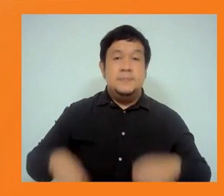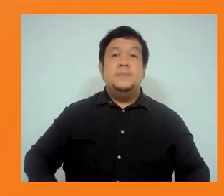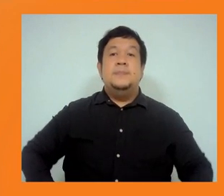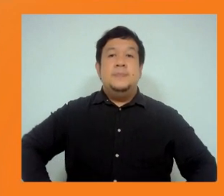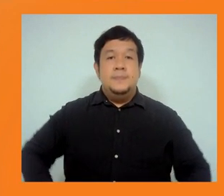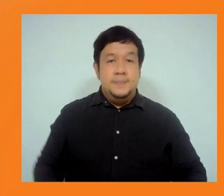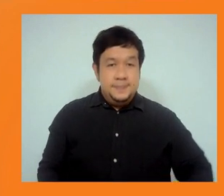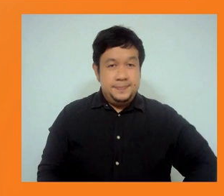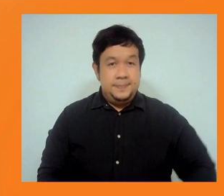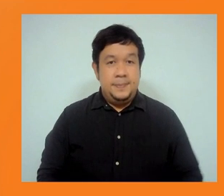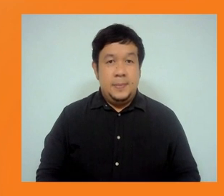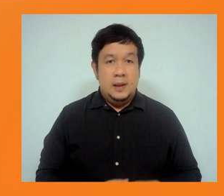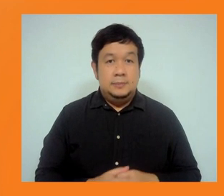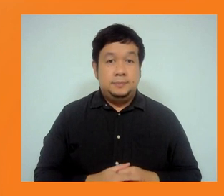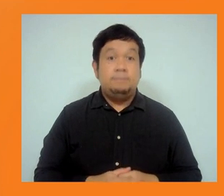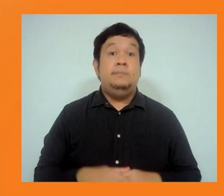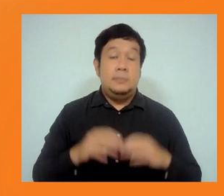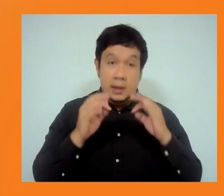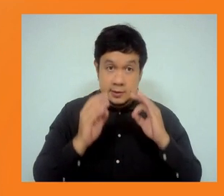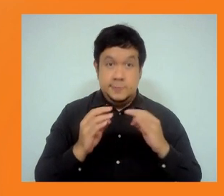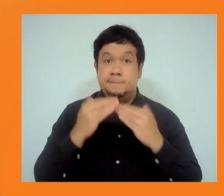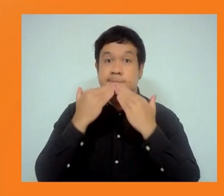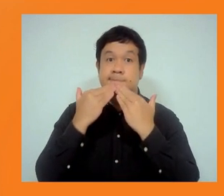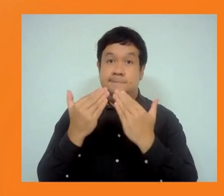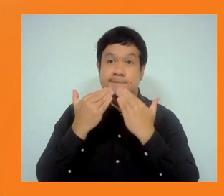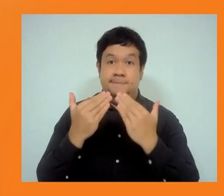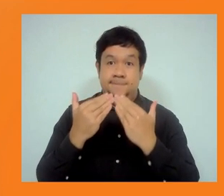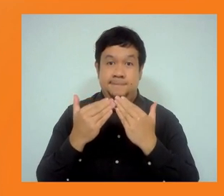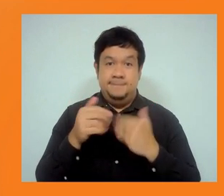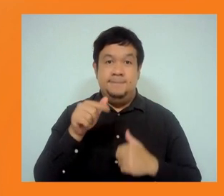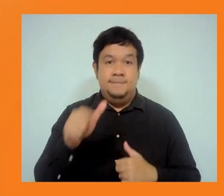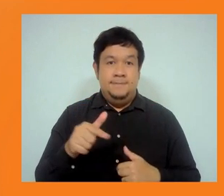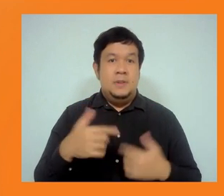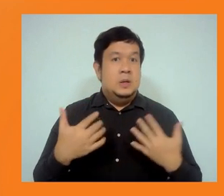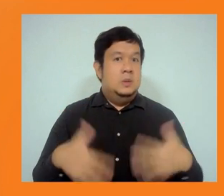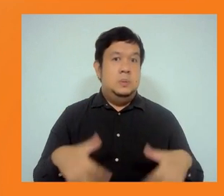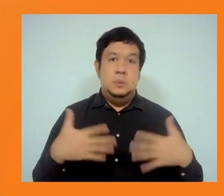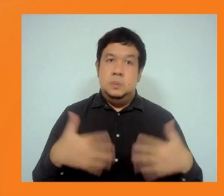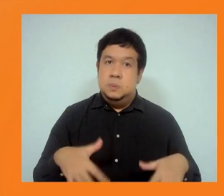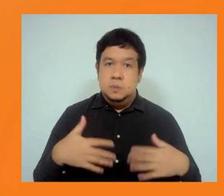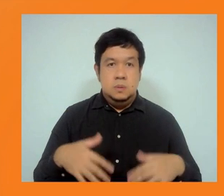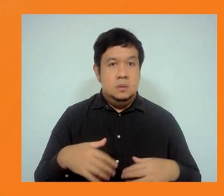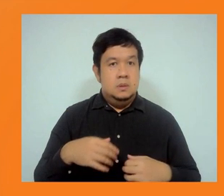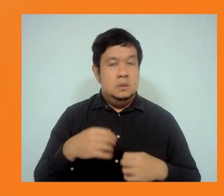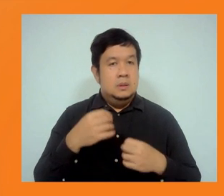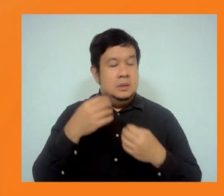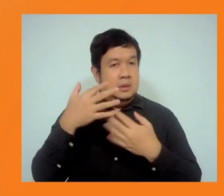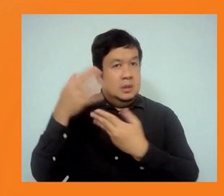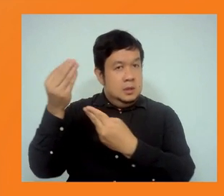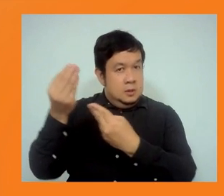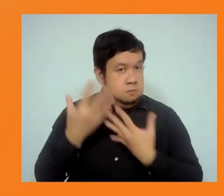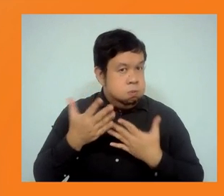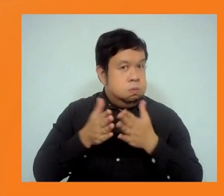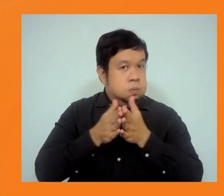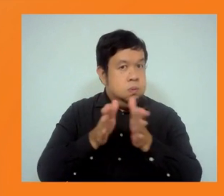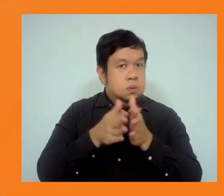Thank you, Vidya, for a very powerful input. Just reminds me of a title of a book written by Jim Kim in 2000,